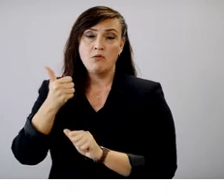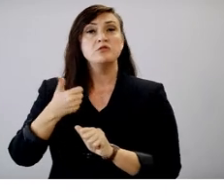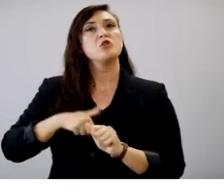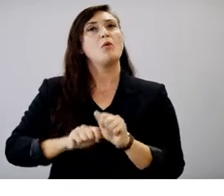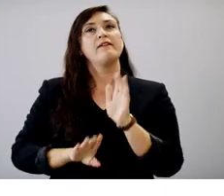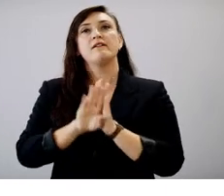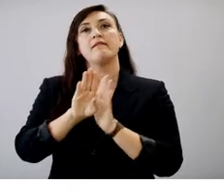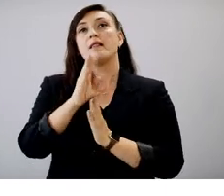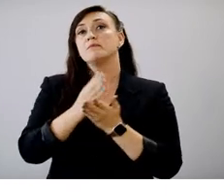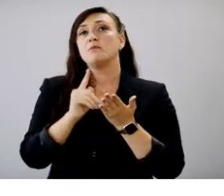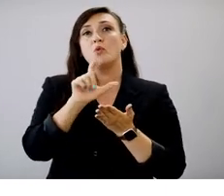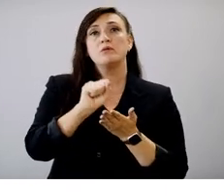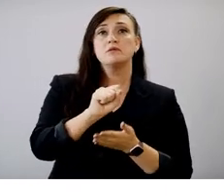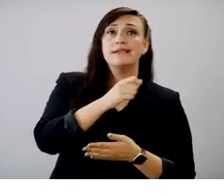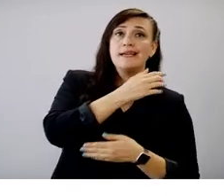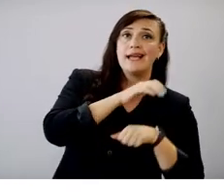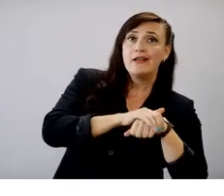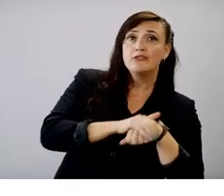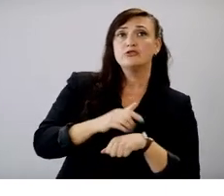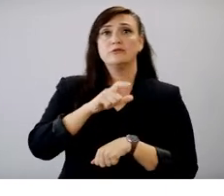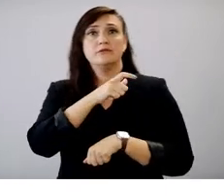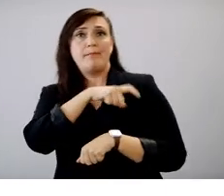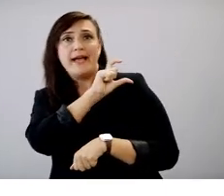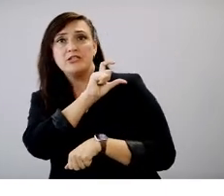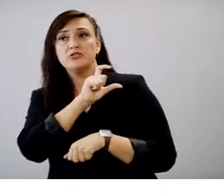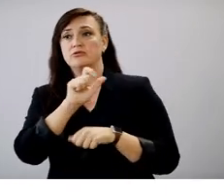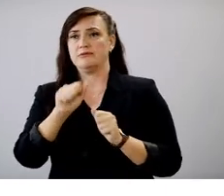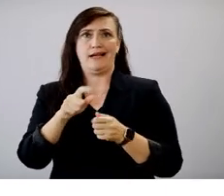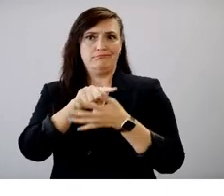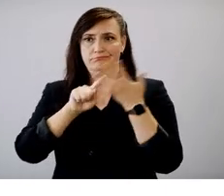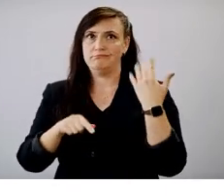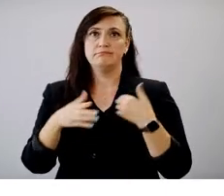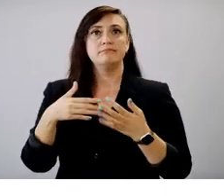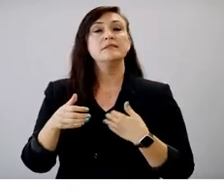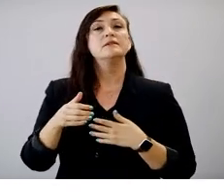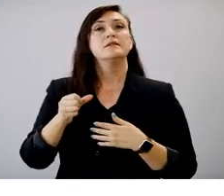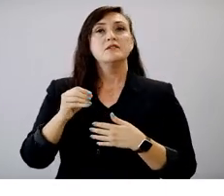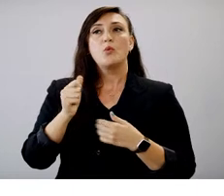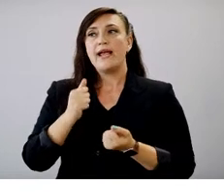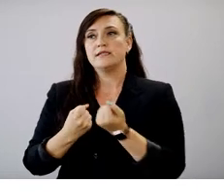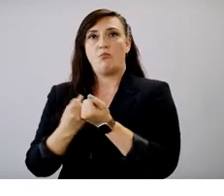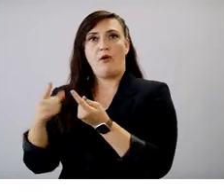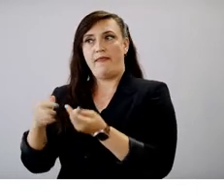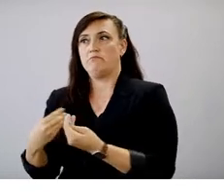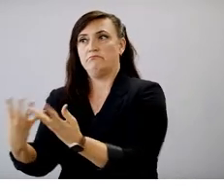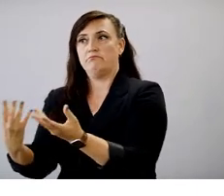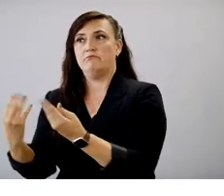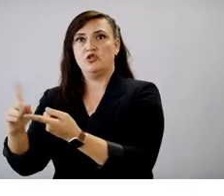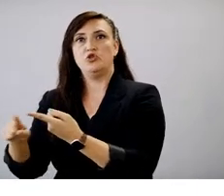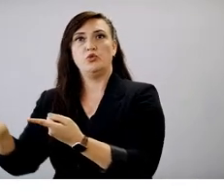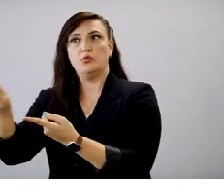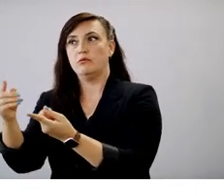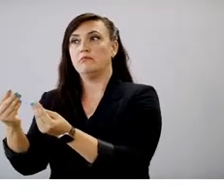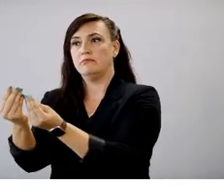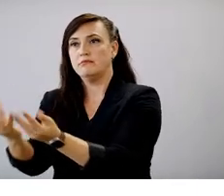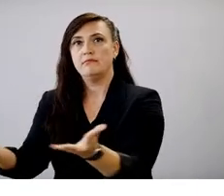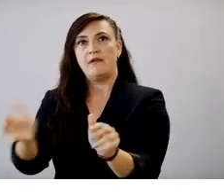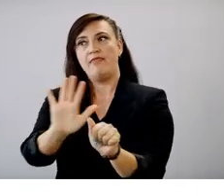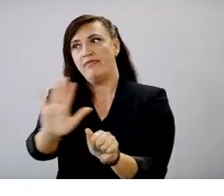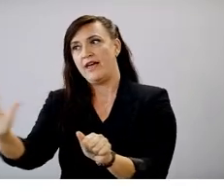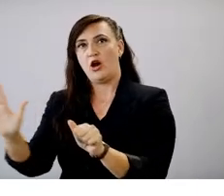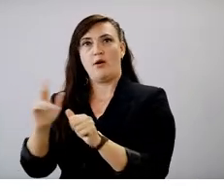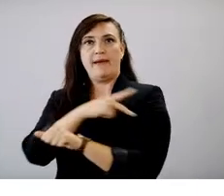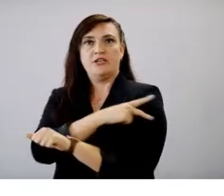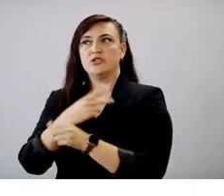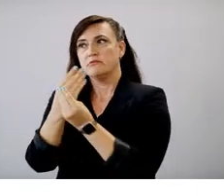tools in both English and Spanish that can support our Arizona healthcare providers in communicating with patients about COVID